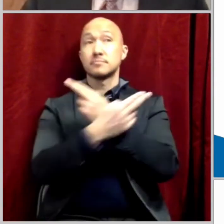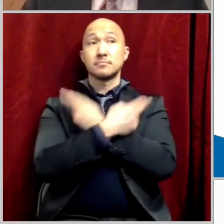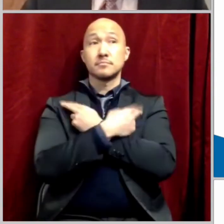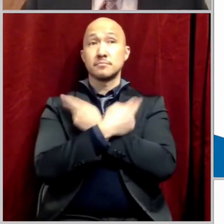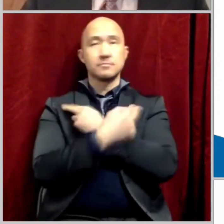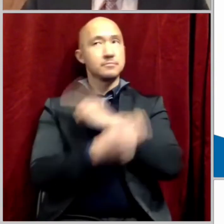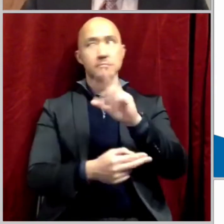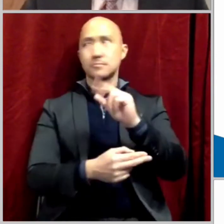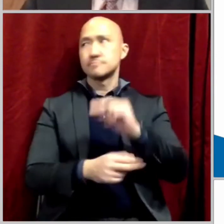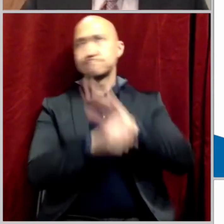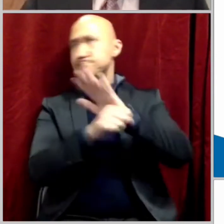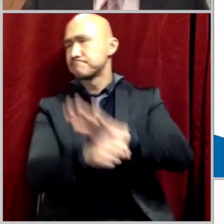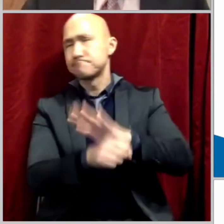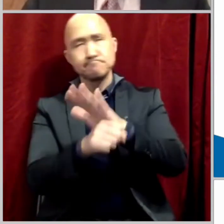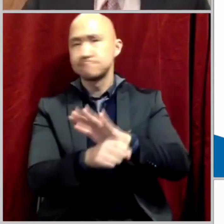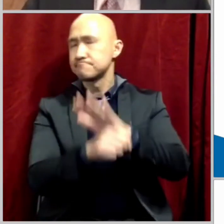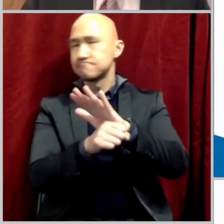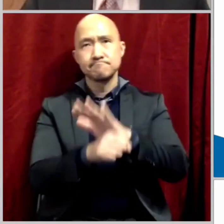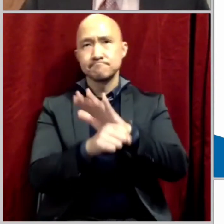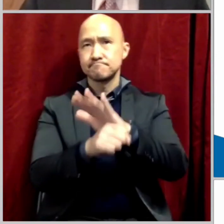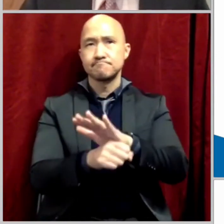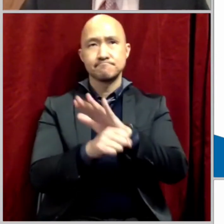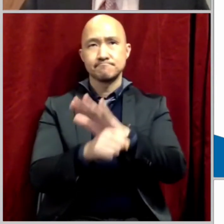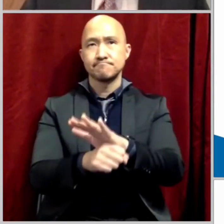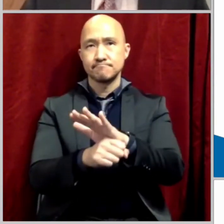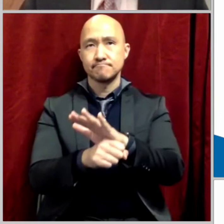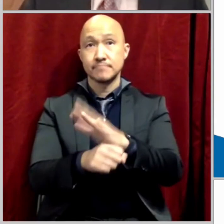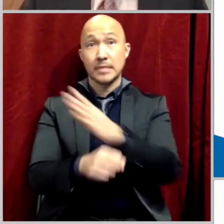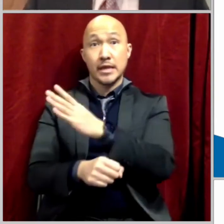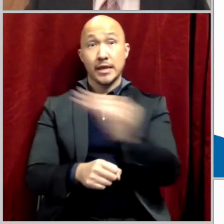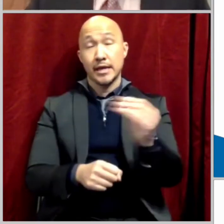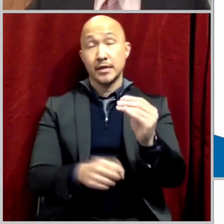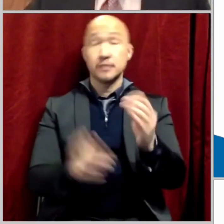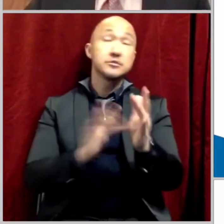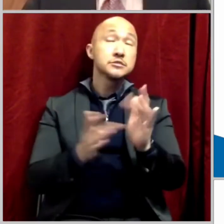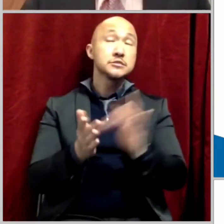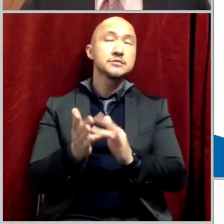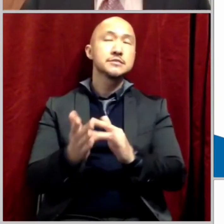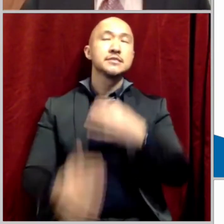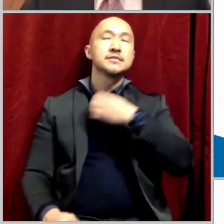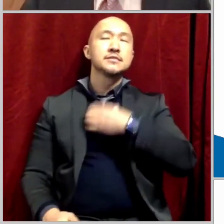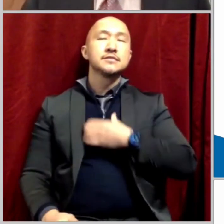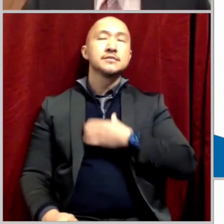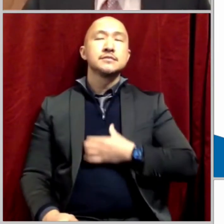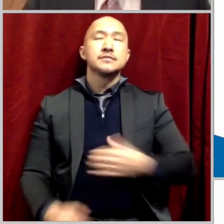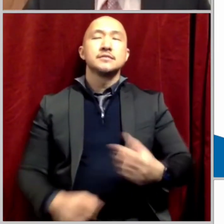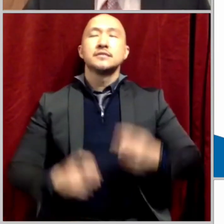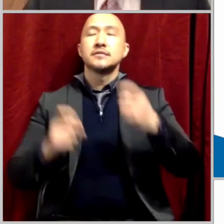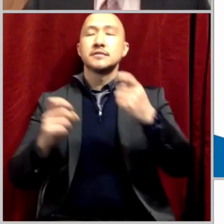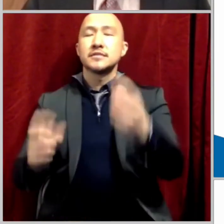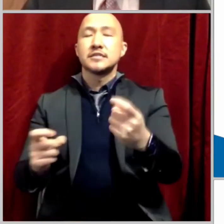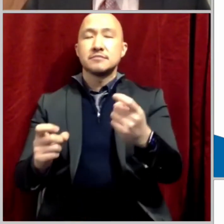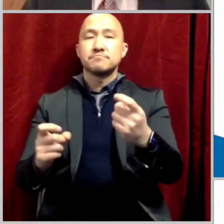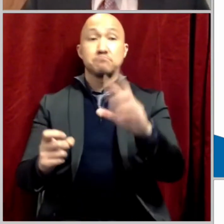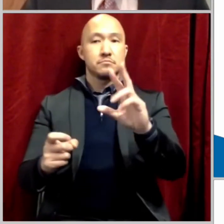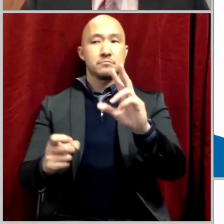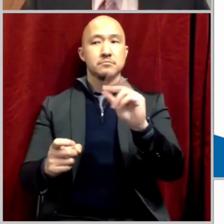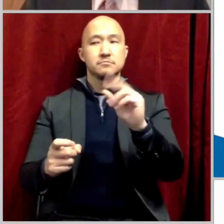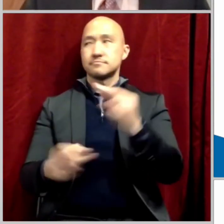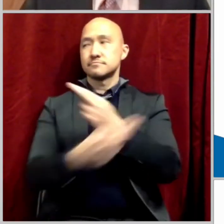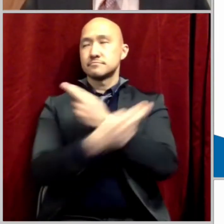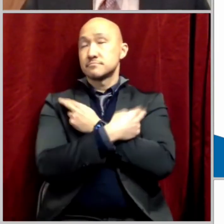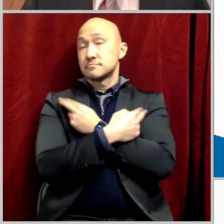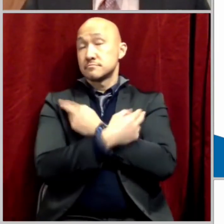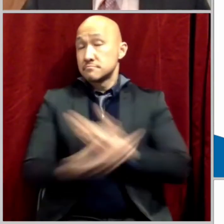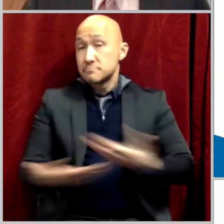personally invites us into is not a physical rest. I know we have many brothers and sisters here that may be weary and tired.